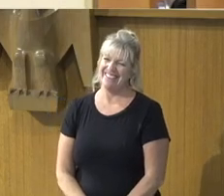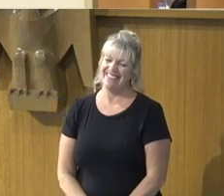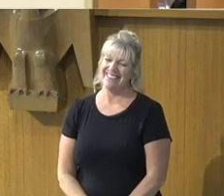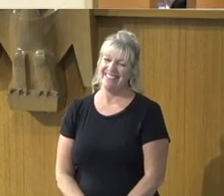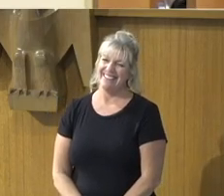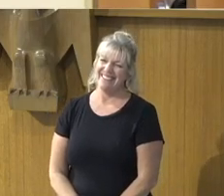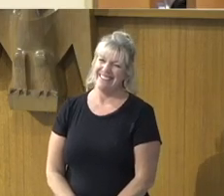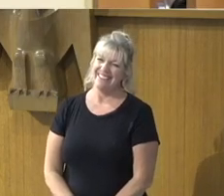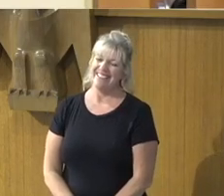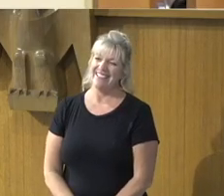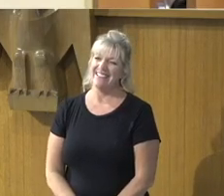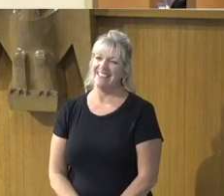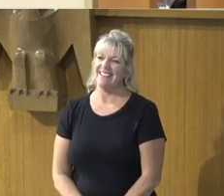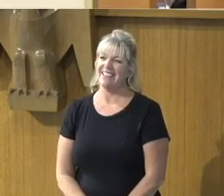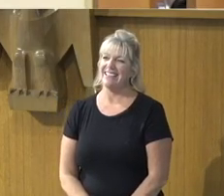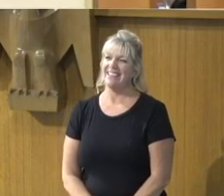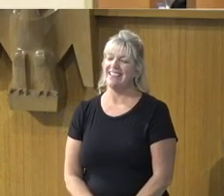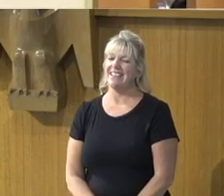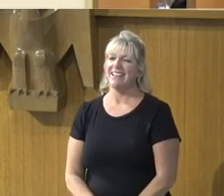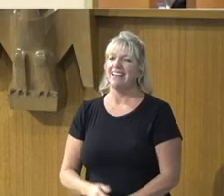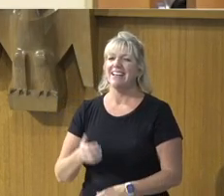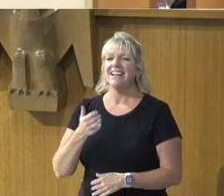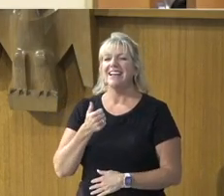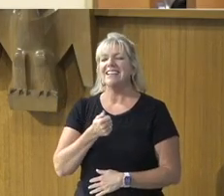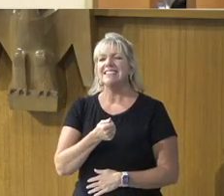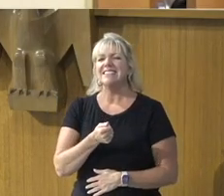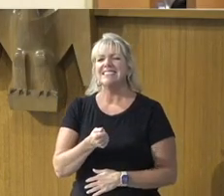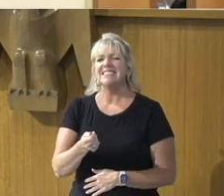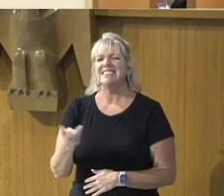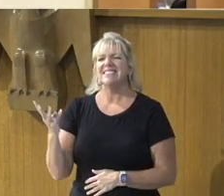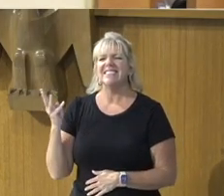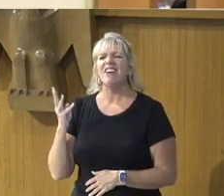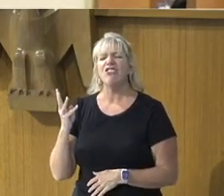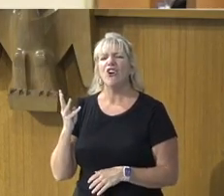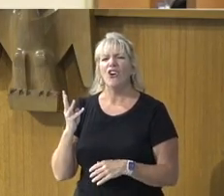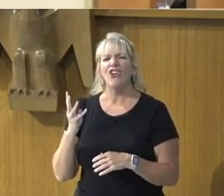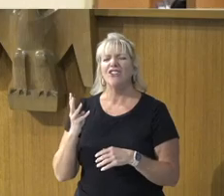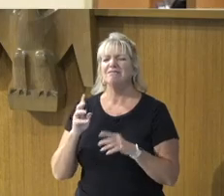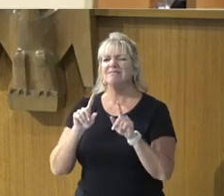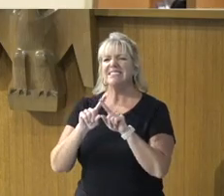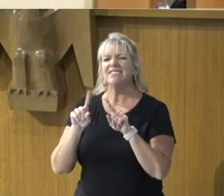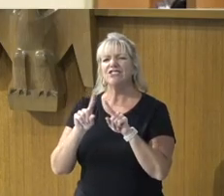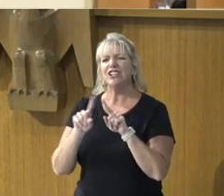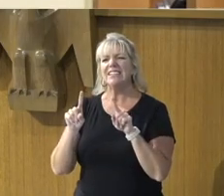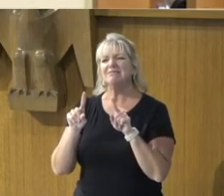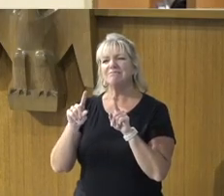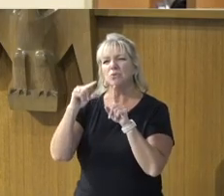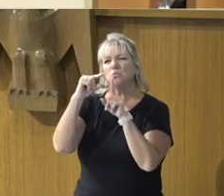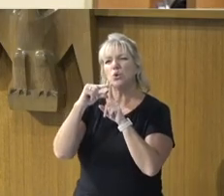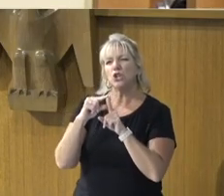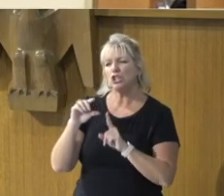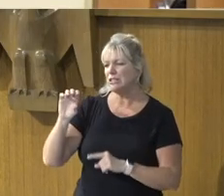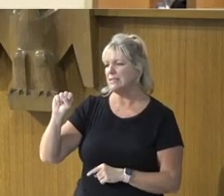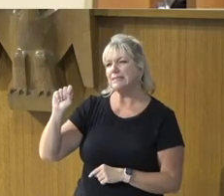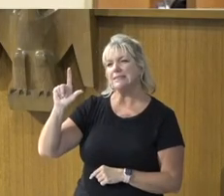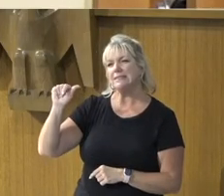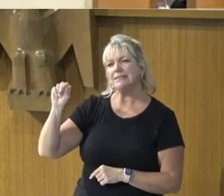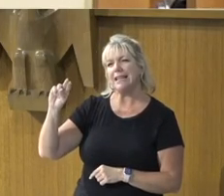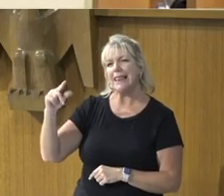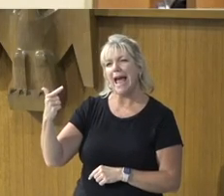There are several expressions of modern slang, Which graphically